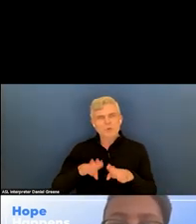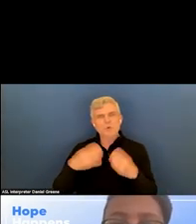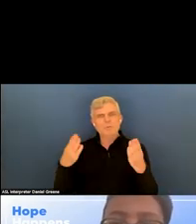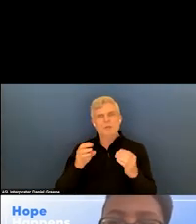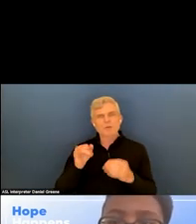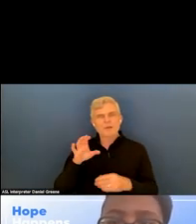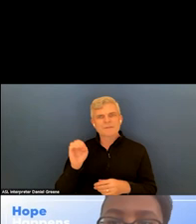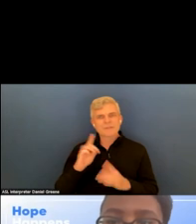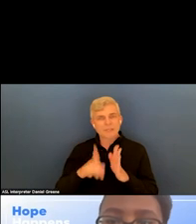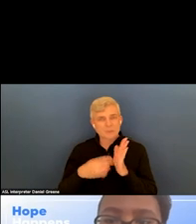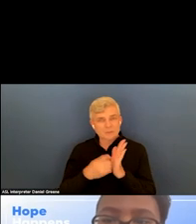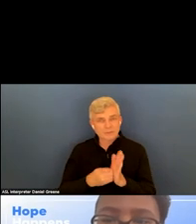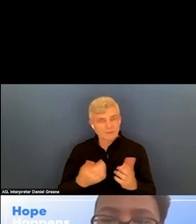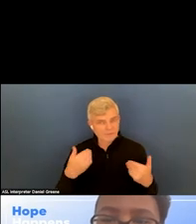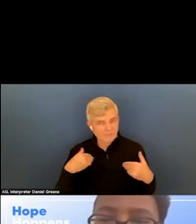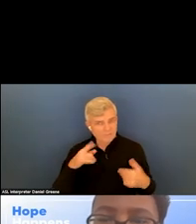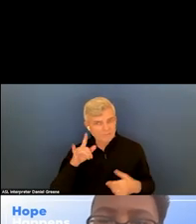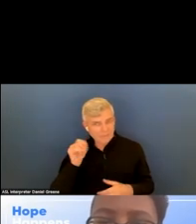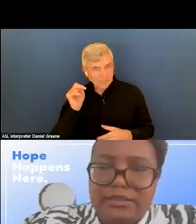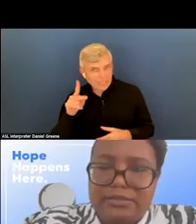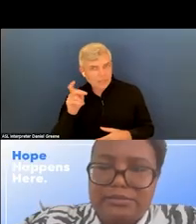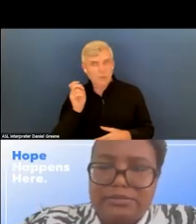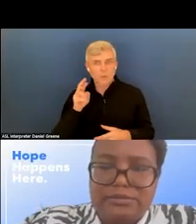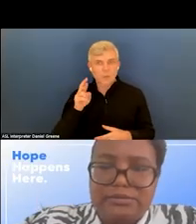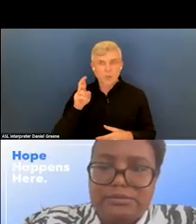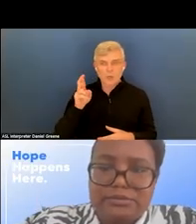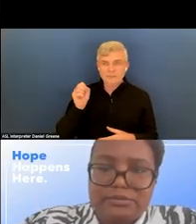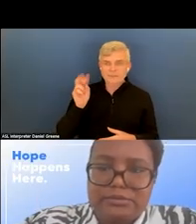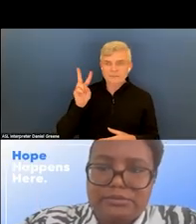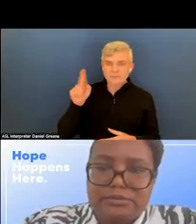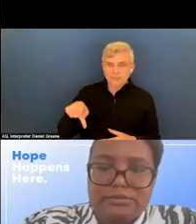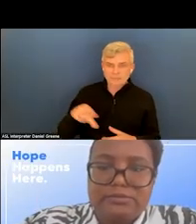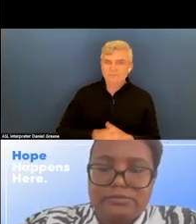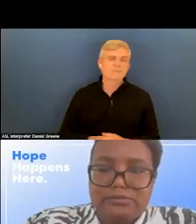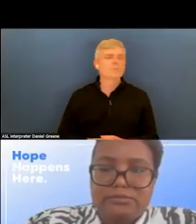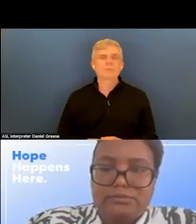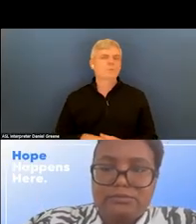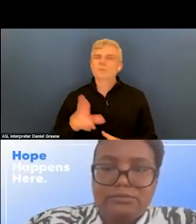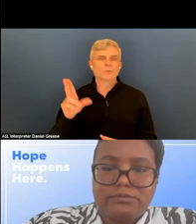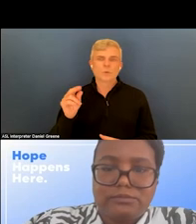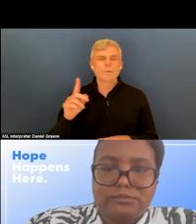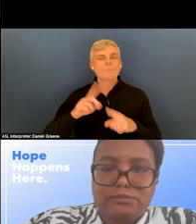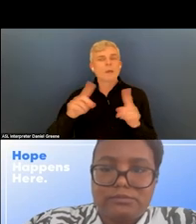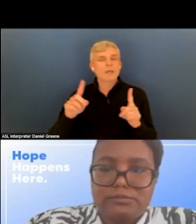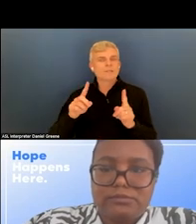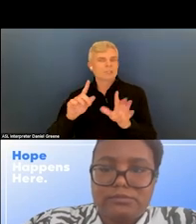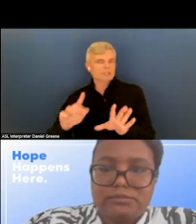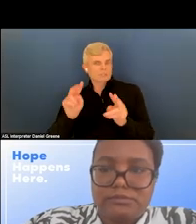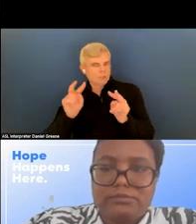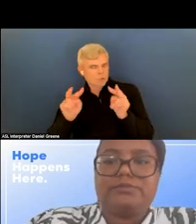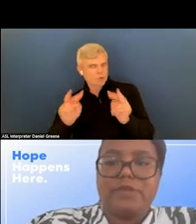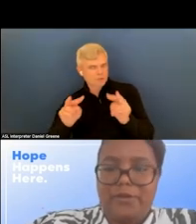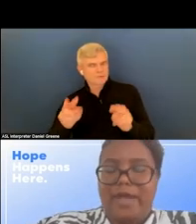RSVP line that folks have to do for that? Dr. No, but beyond the alert, that will be coming shortly.